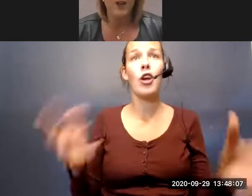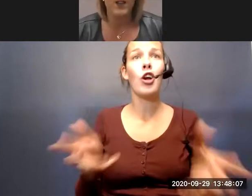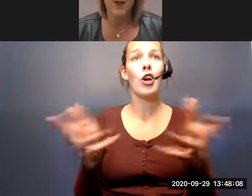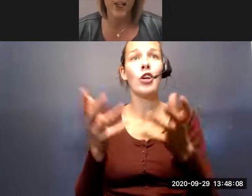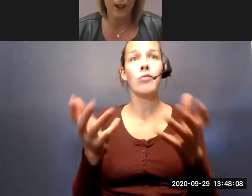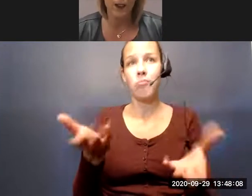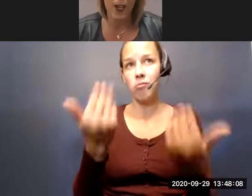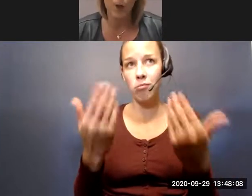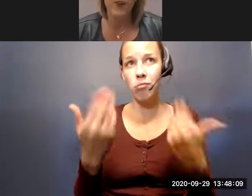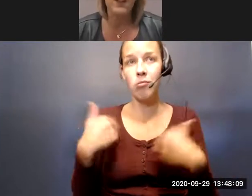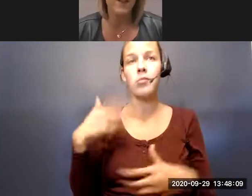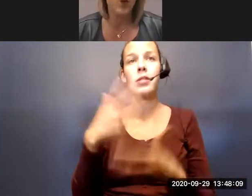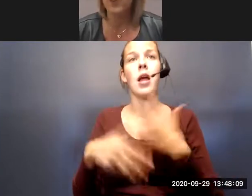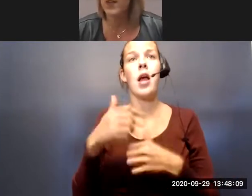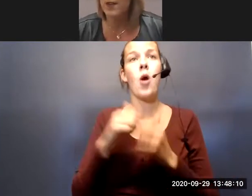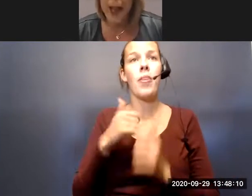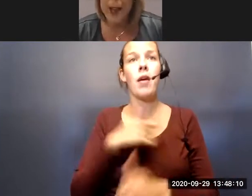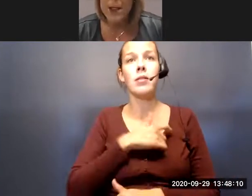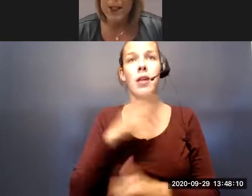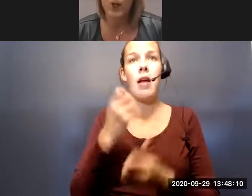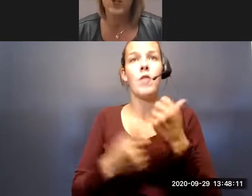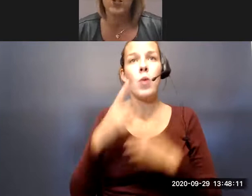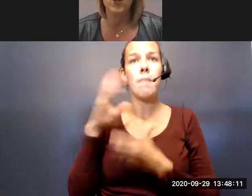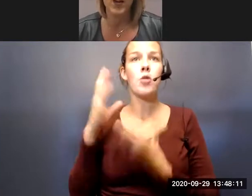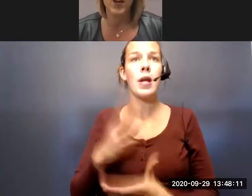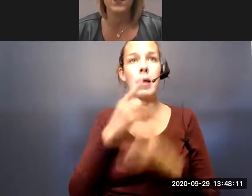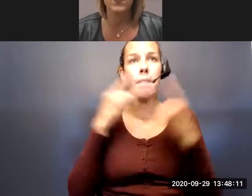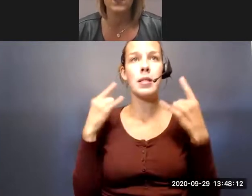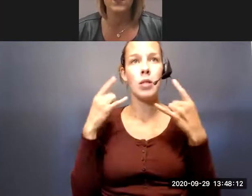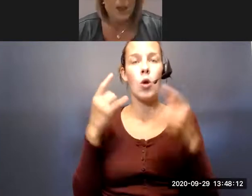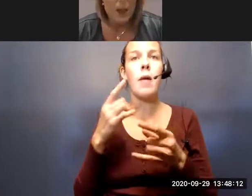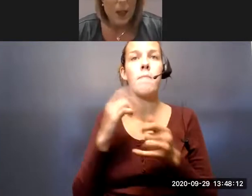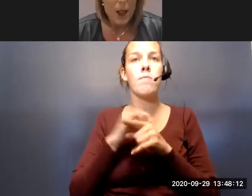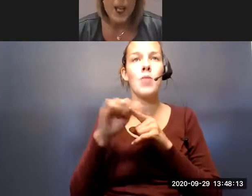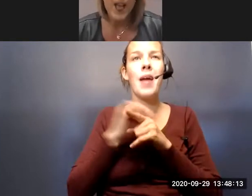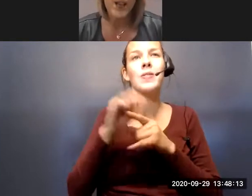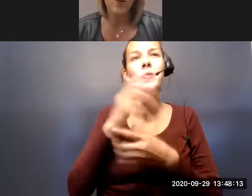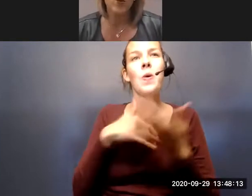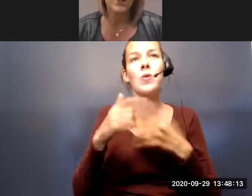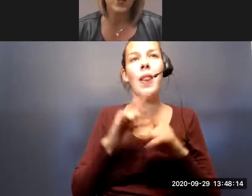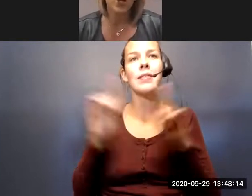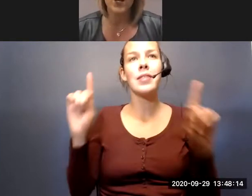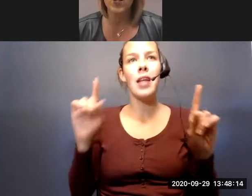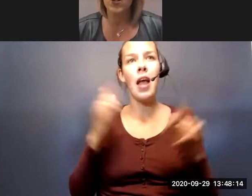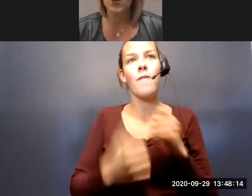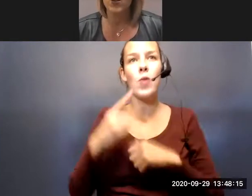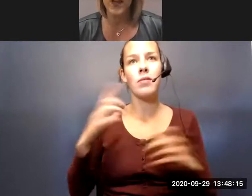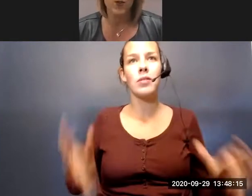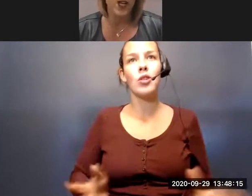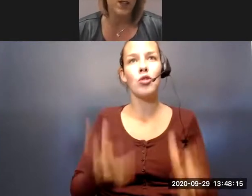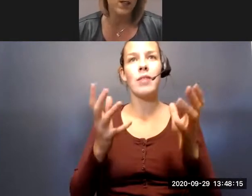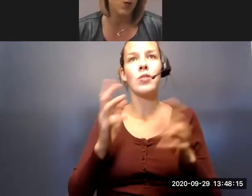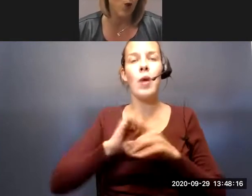come out and spend a little time with us. Everyone brings a mask and we do practice social distancing. And everyone is encouraged to